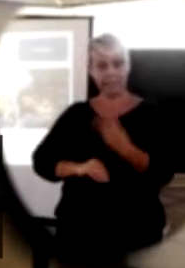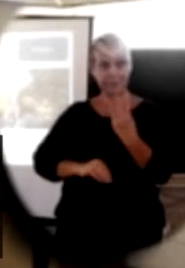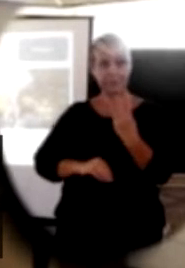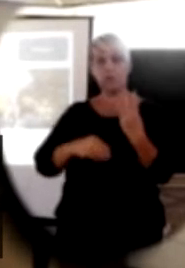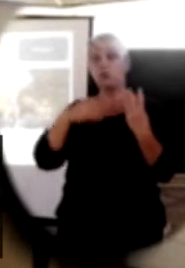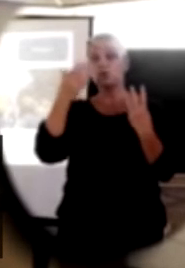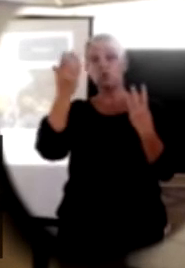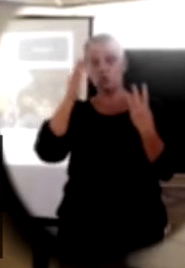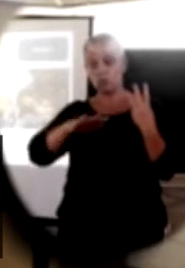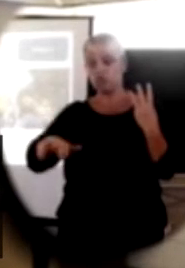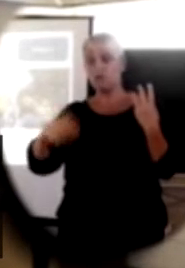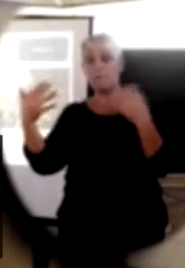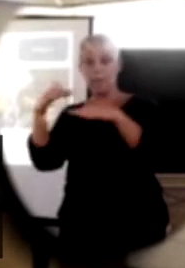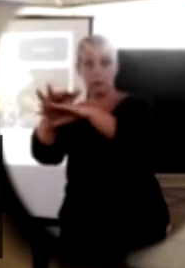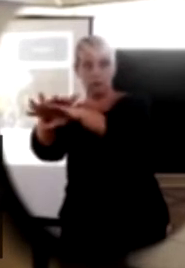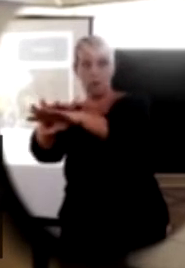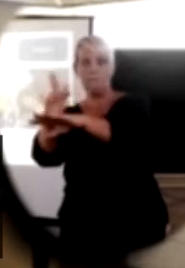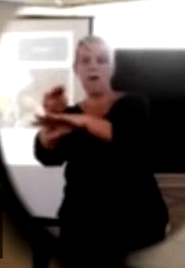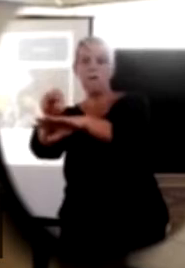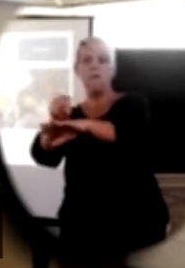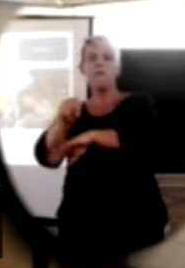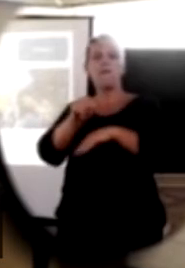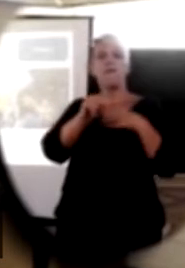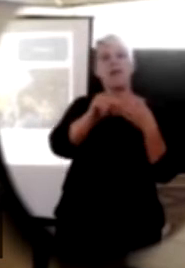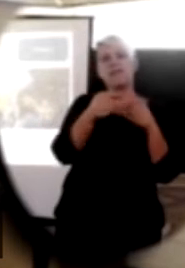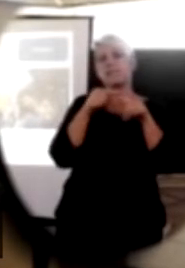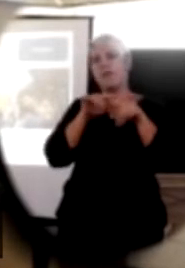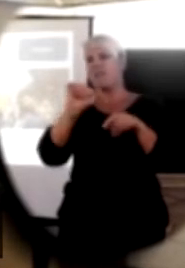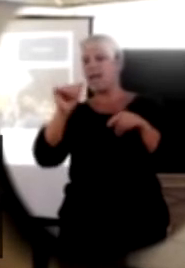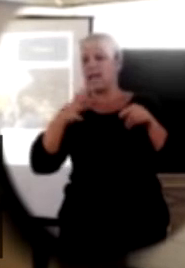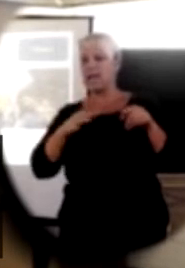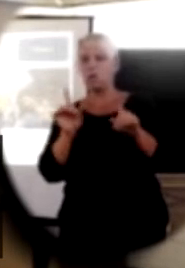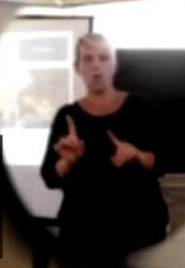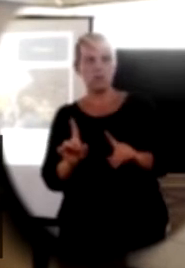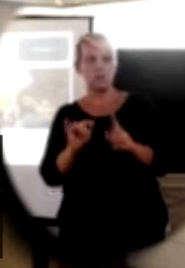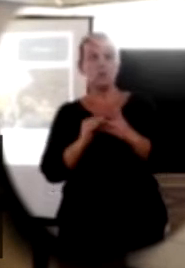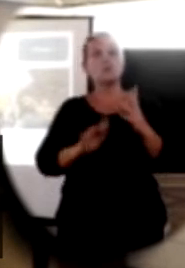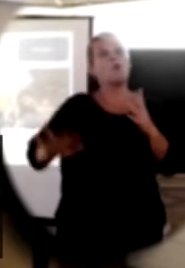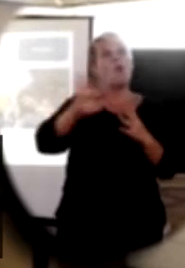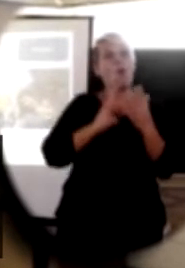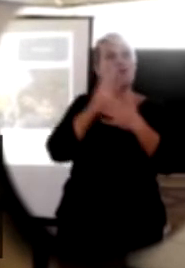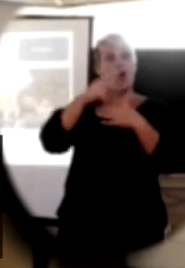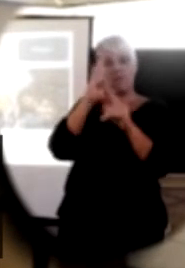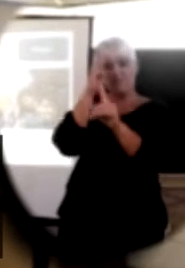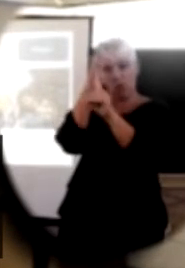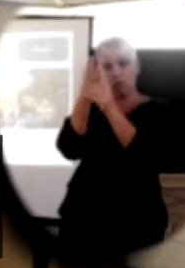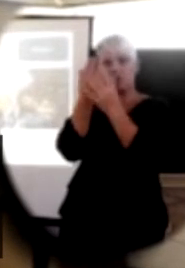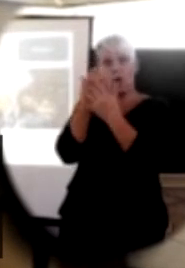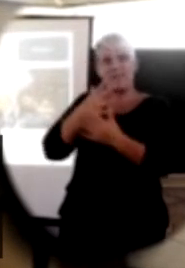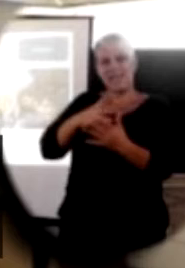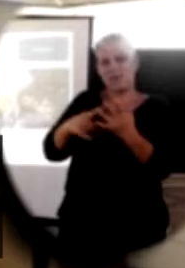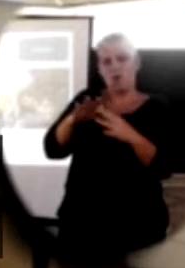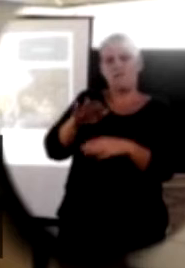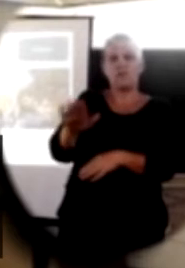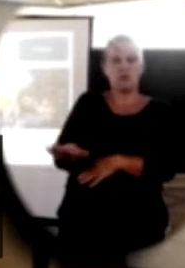mainstream but we withdraw them depending on their needs. So all of our programs focus on the needs of the children